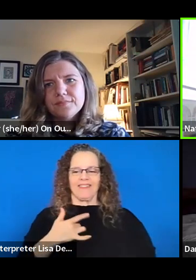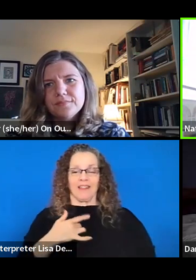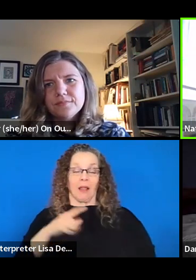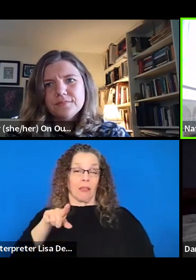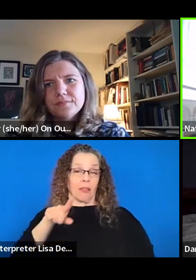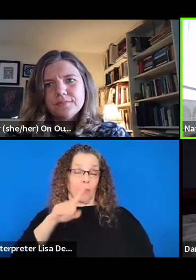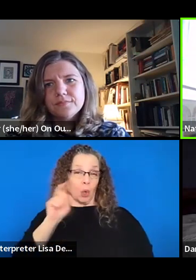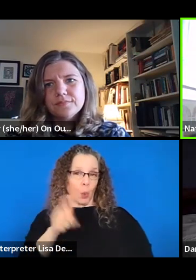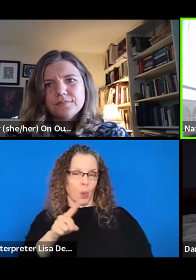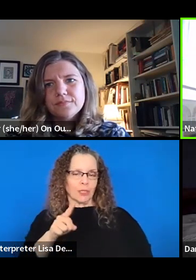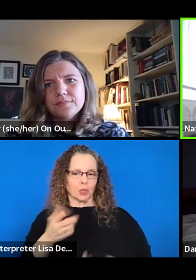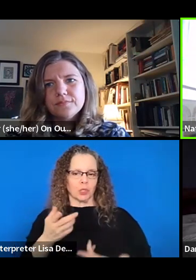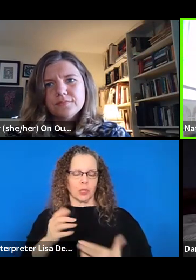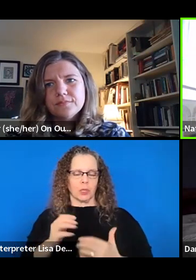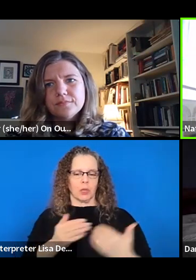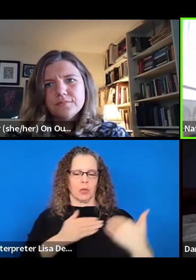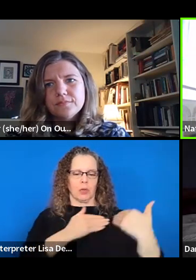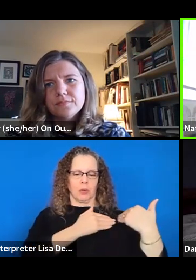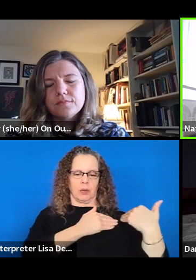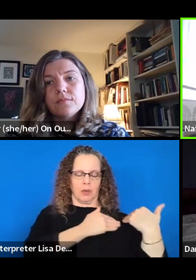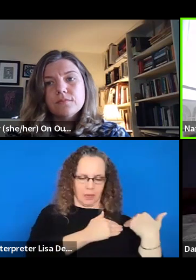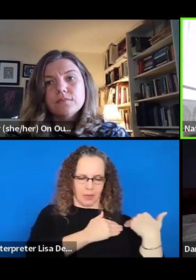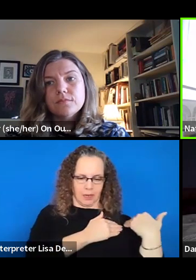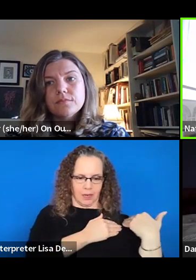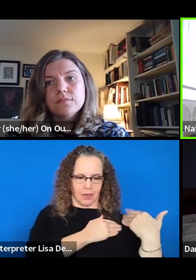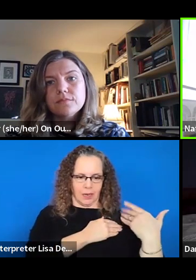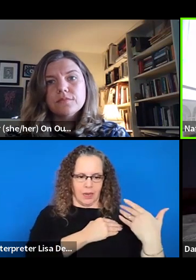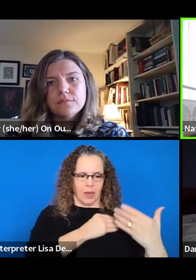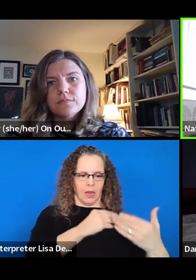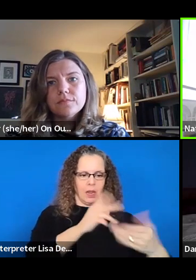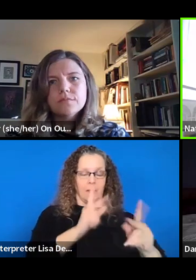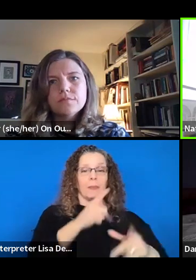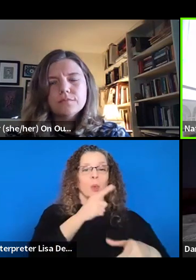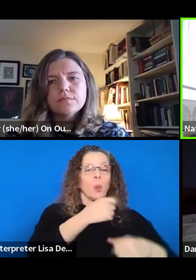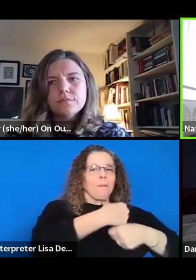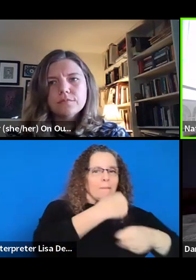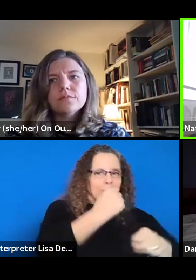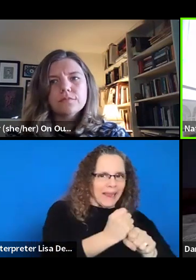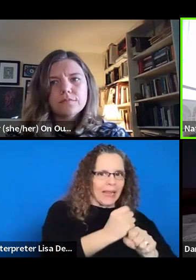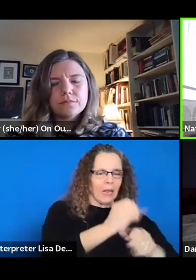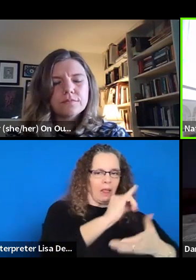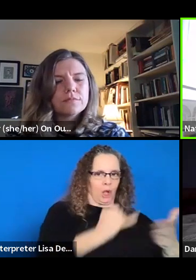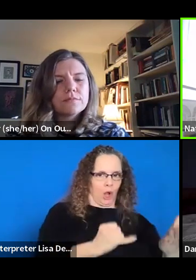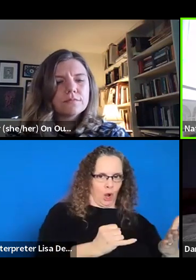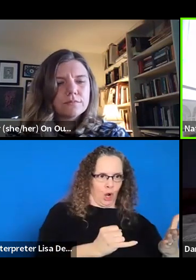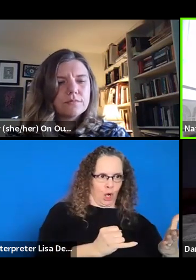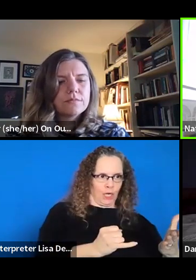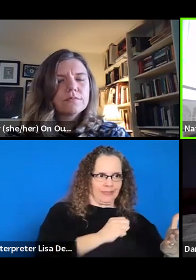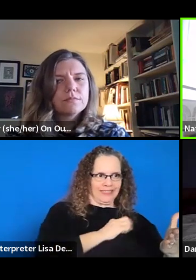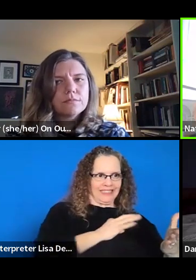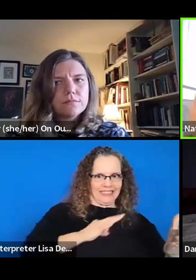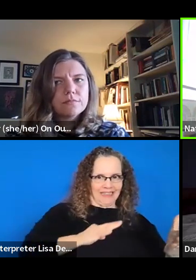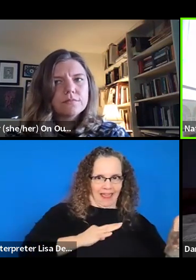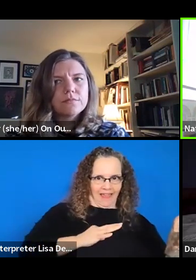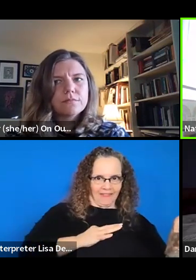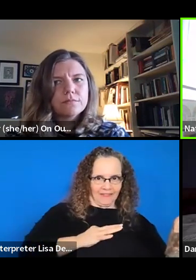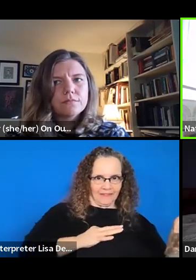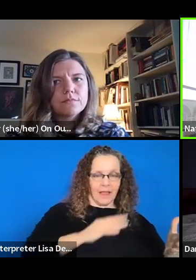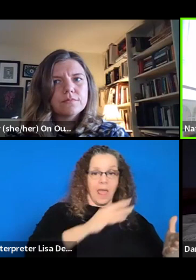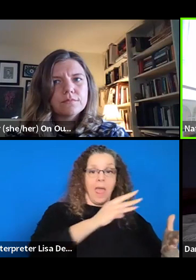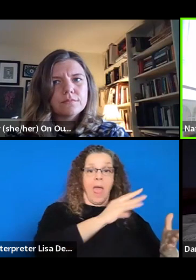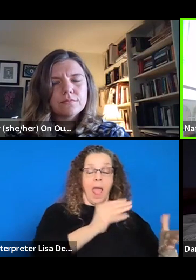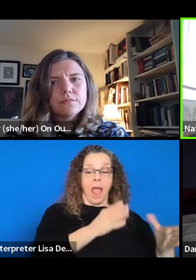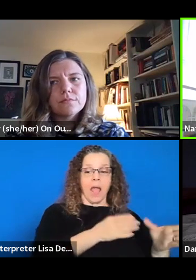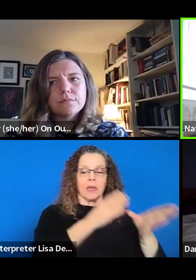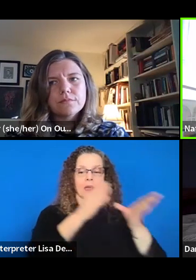between art makers or theater makers and as employers and boards, and like,